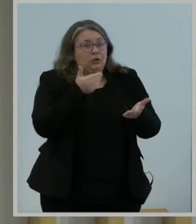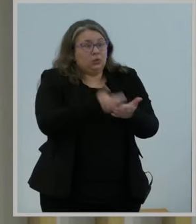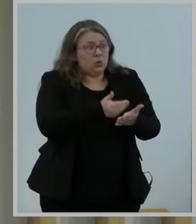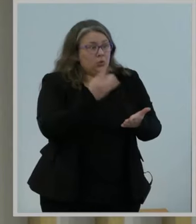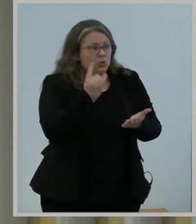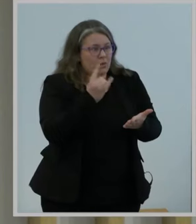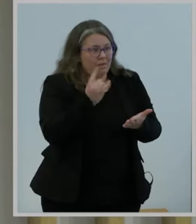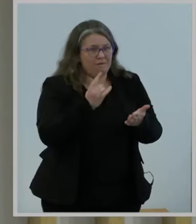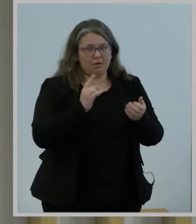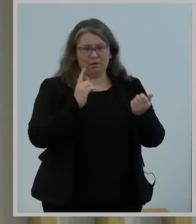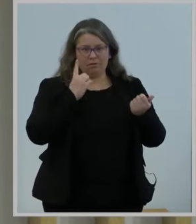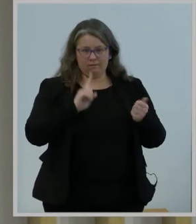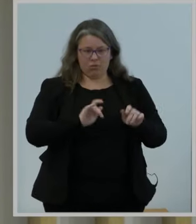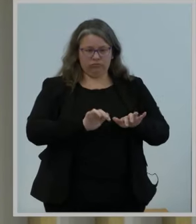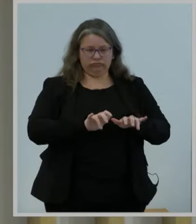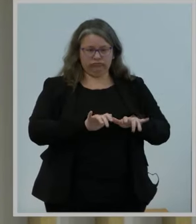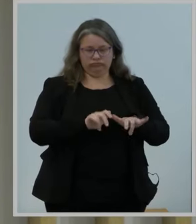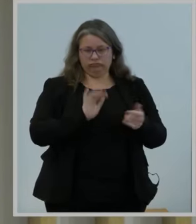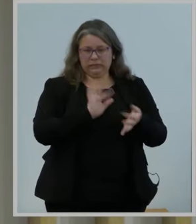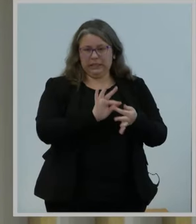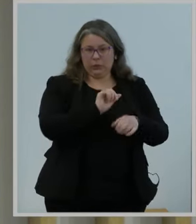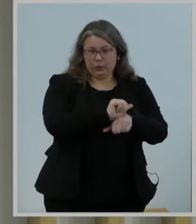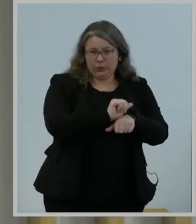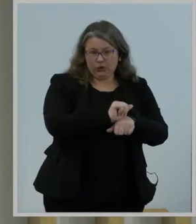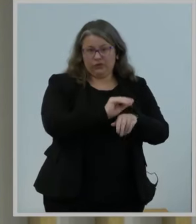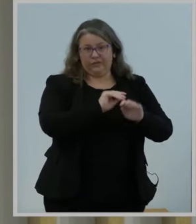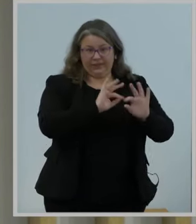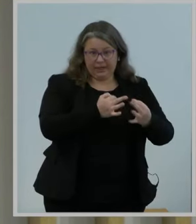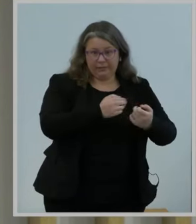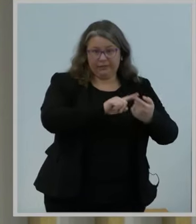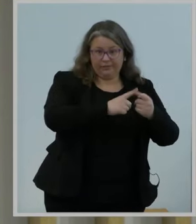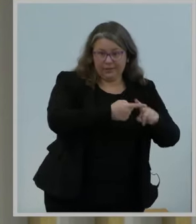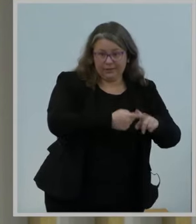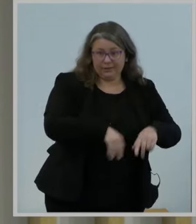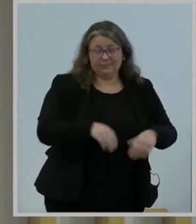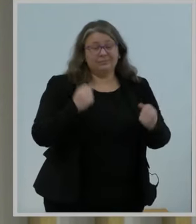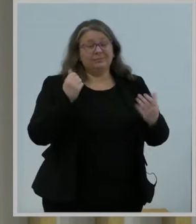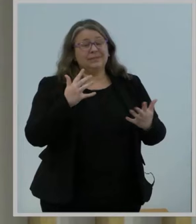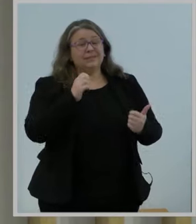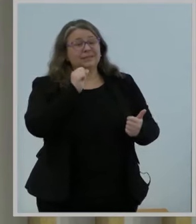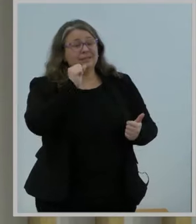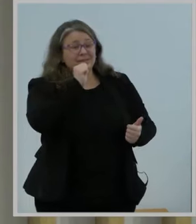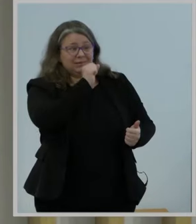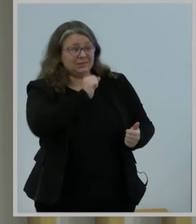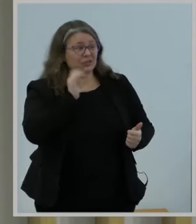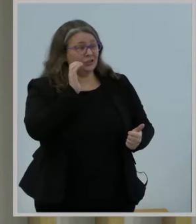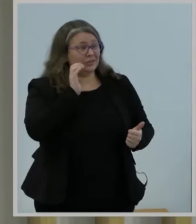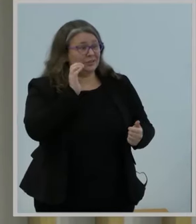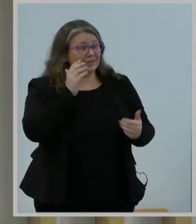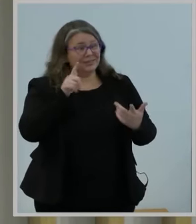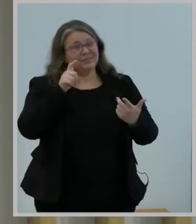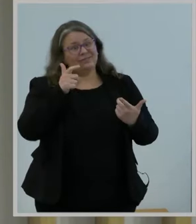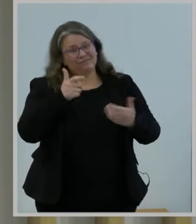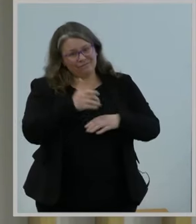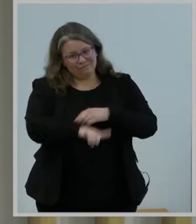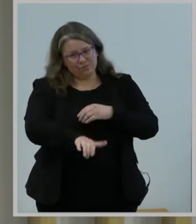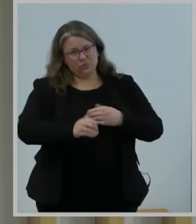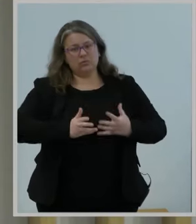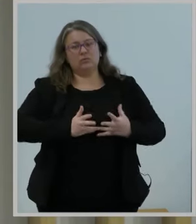And seniors who had to turn down telemedicine appointments because they didn't have the bandwidth they needed to keep up with their health care.